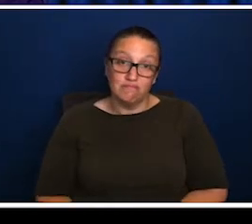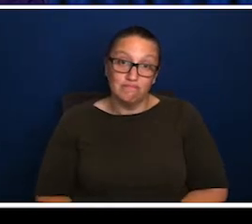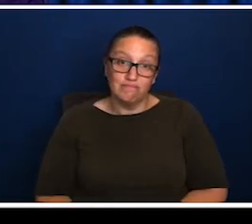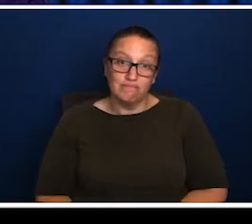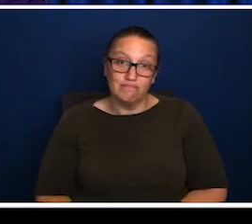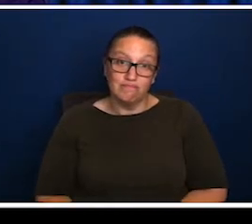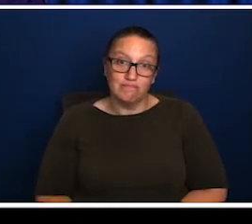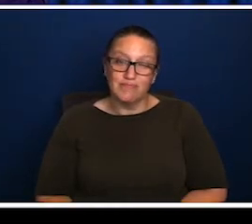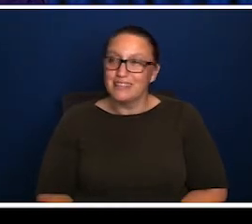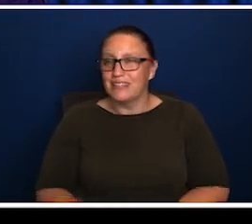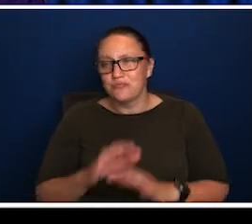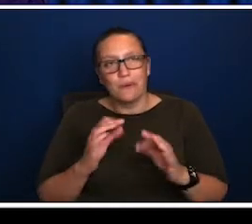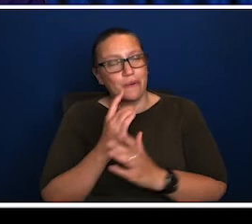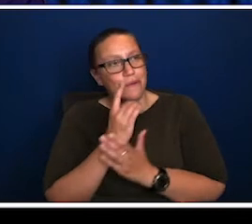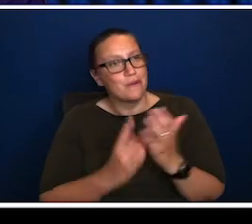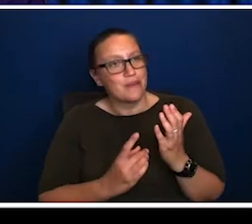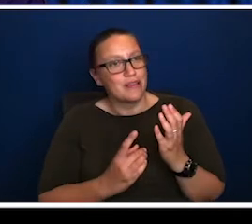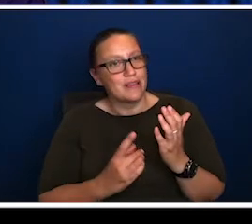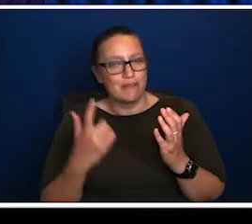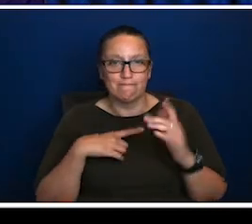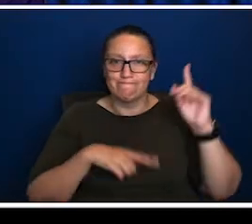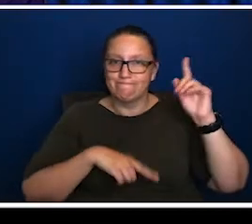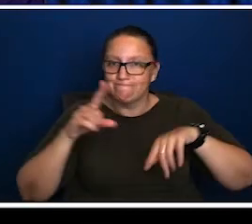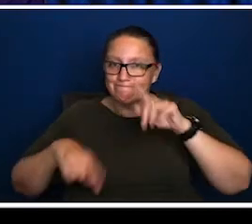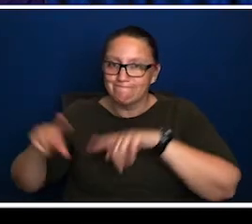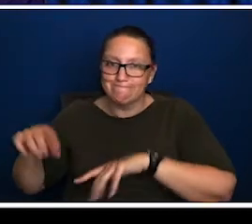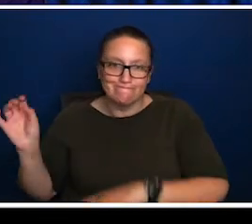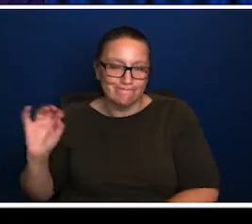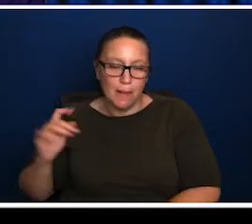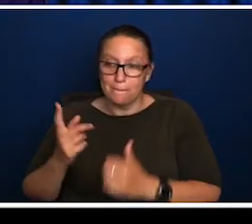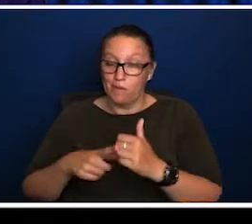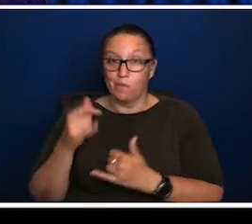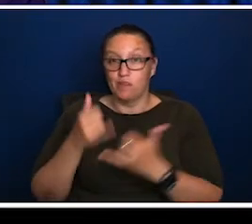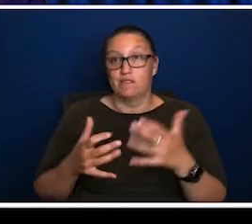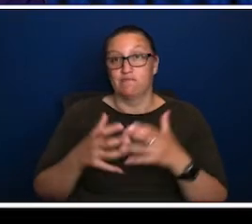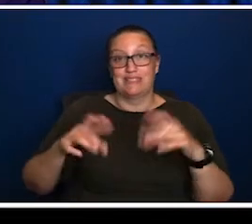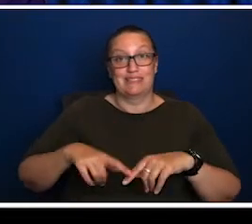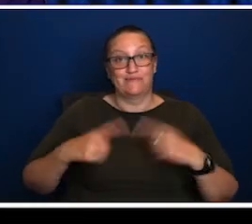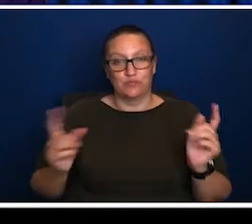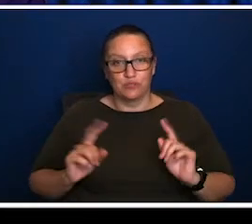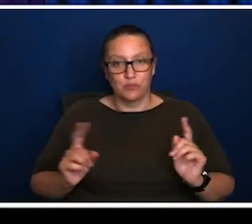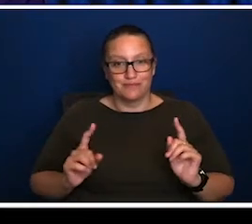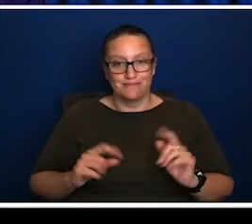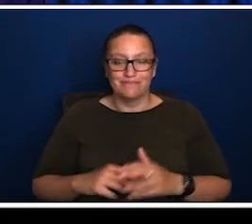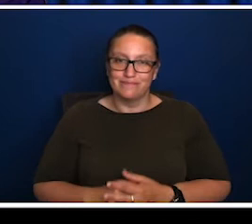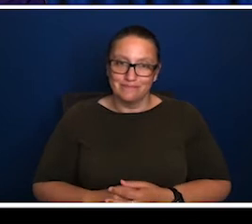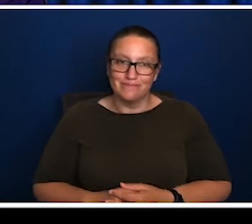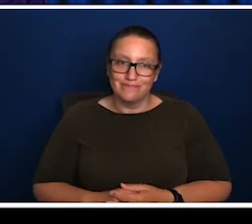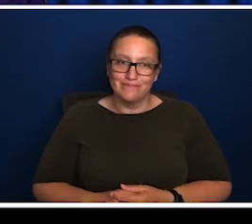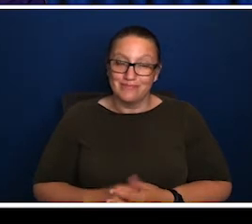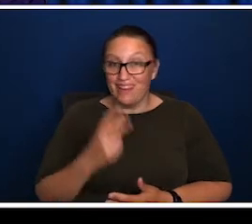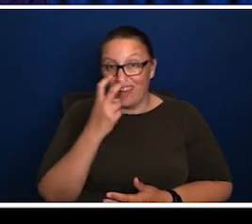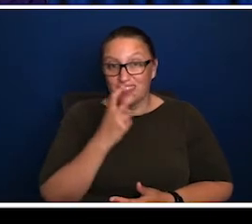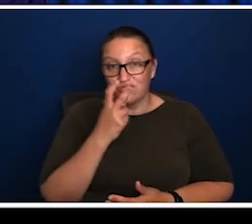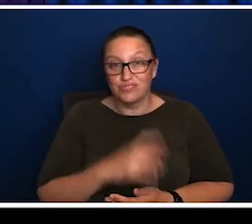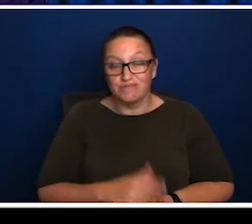because every part of Australia now is different. And it's different not, and I mentioned, we've mentioned earlier in terms of diversity, it's